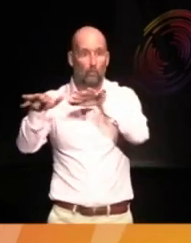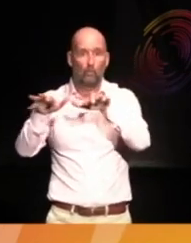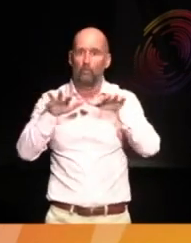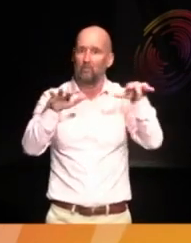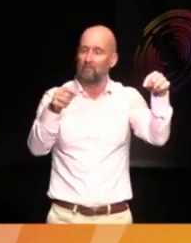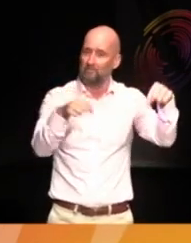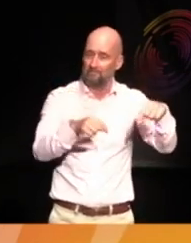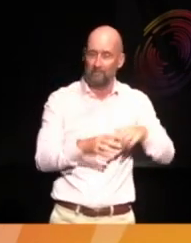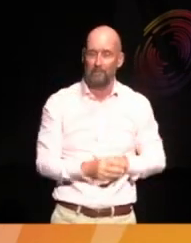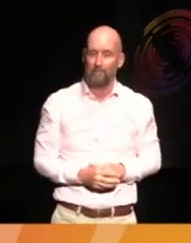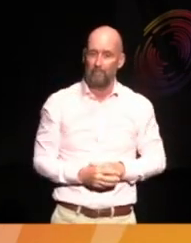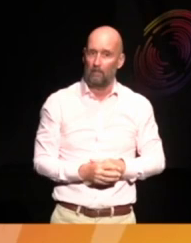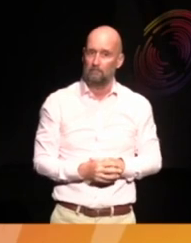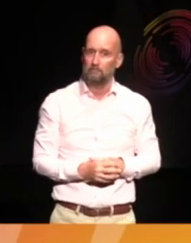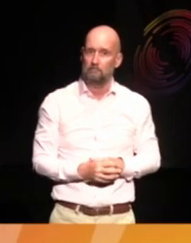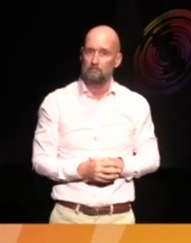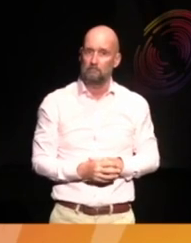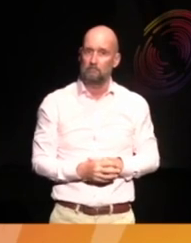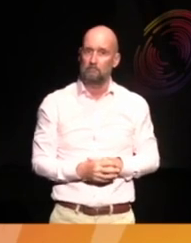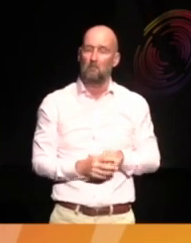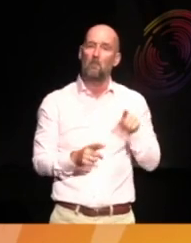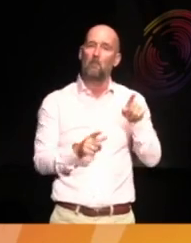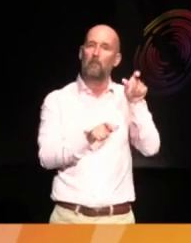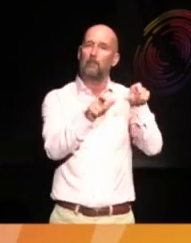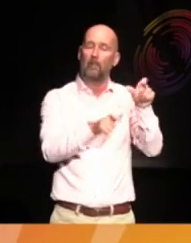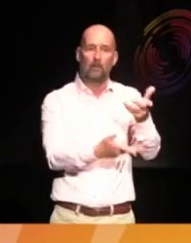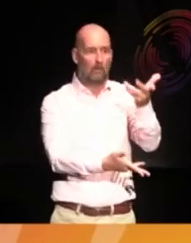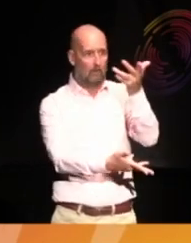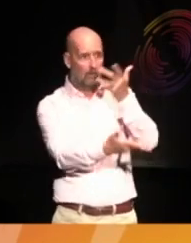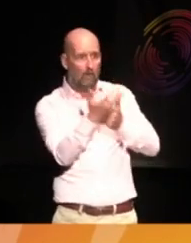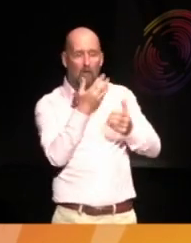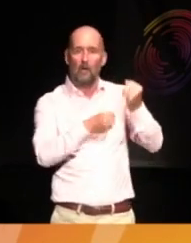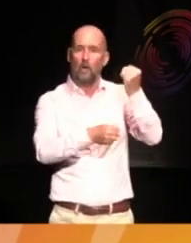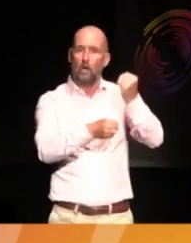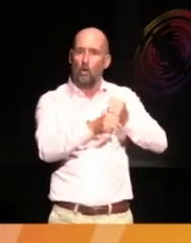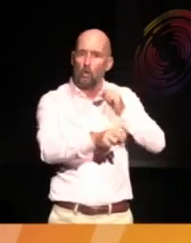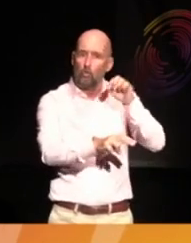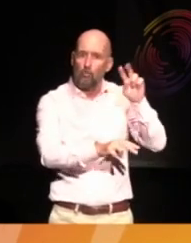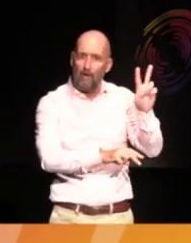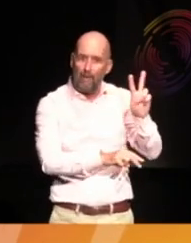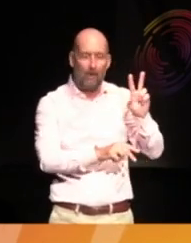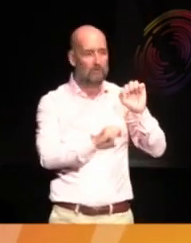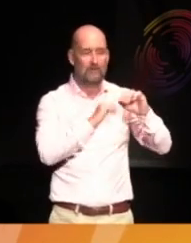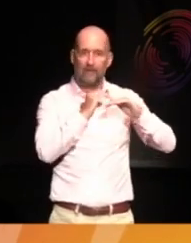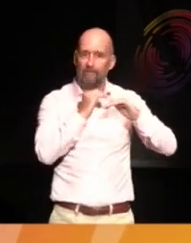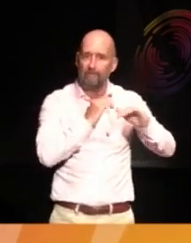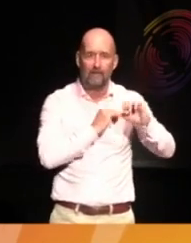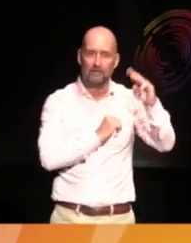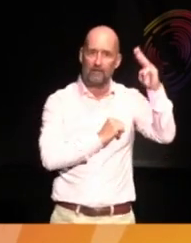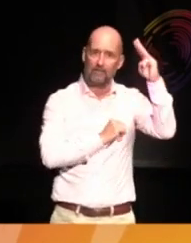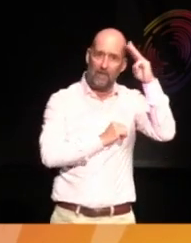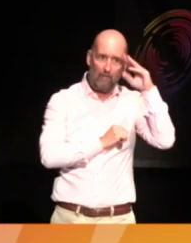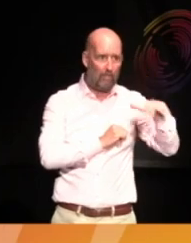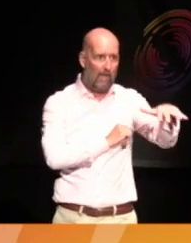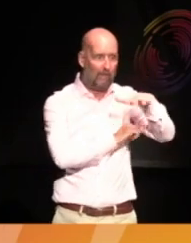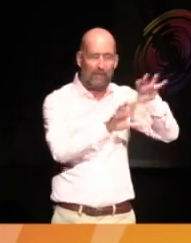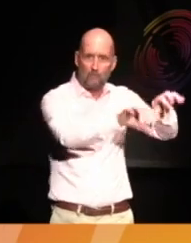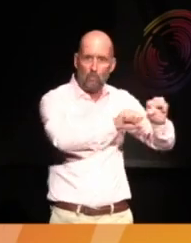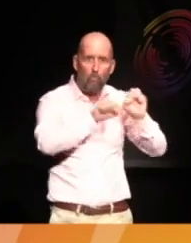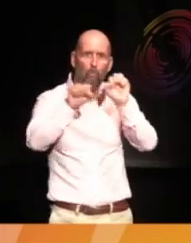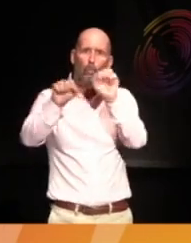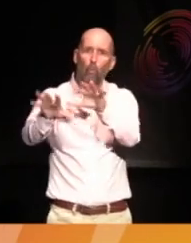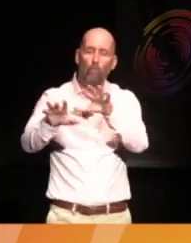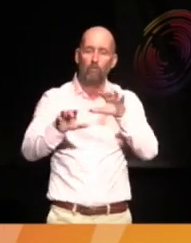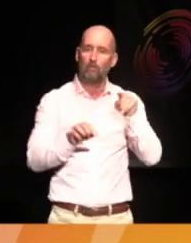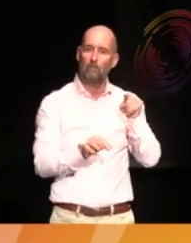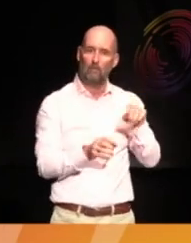that museum. People retell how their grandparents lost off their fields, how their mothers were removed from this space. And there is a bit